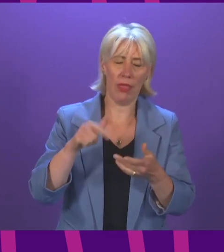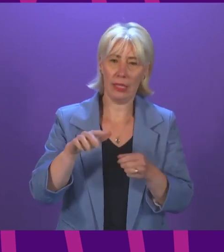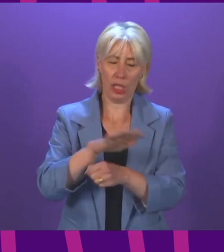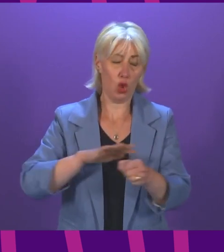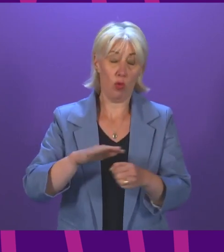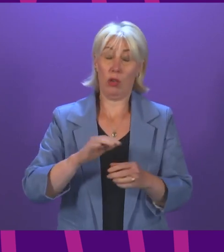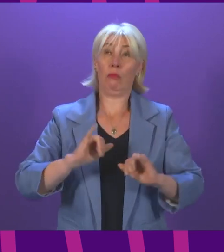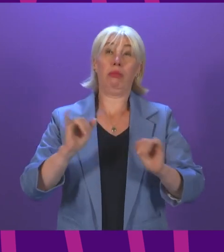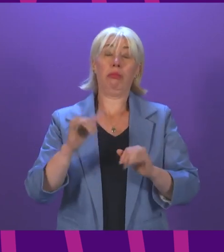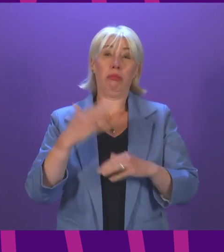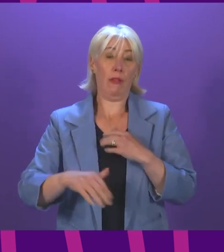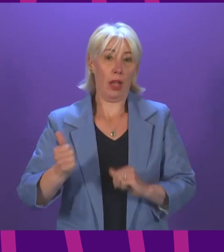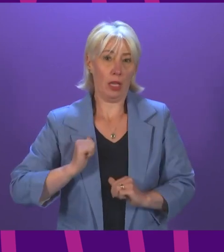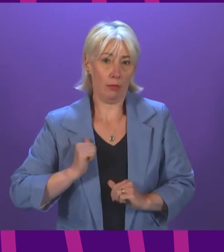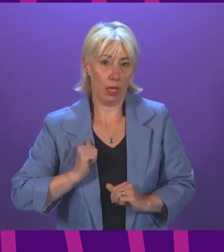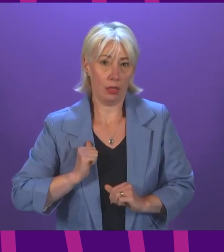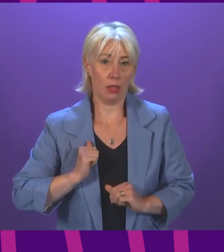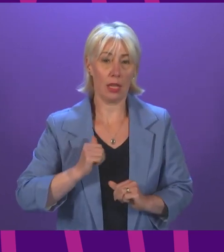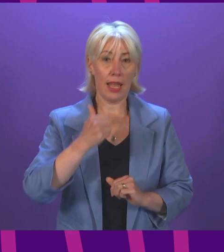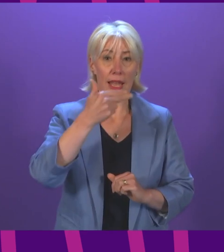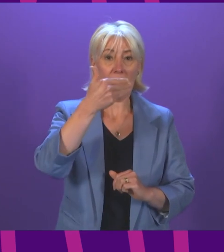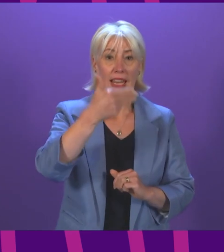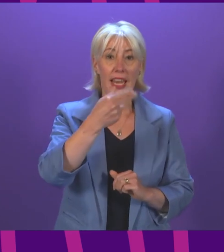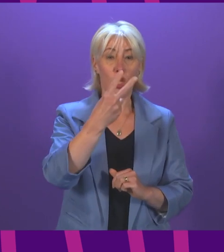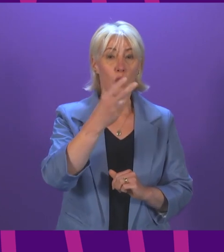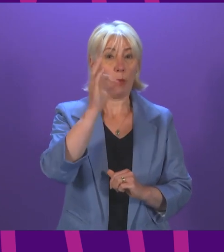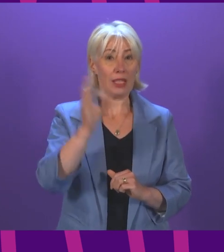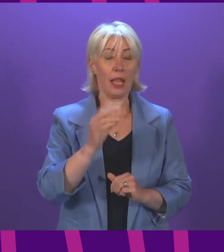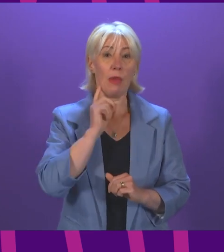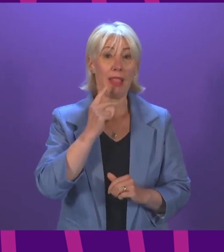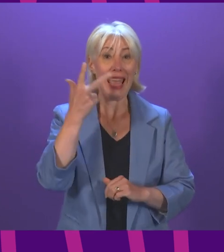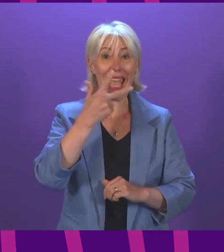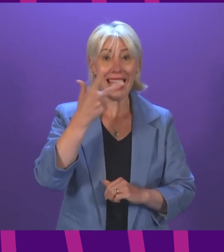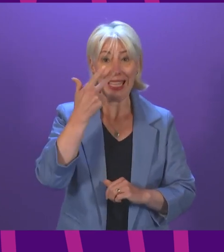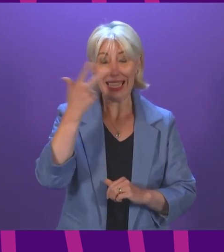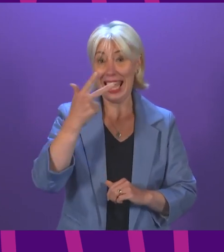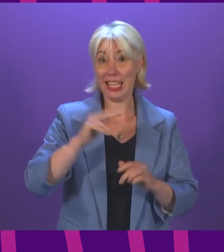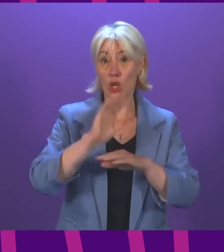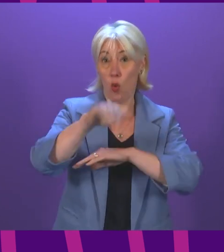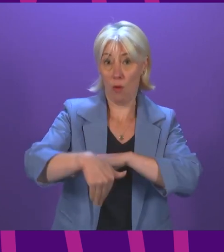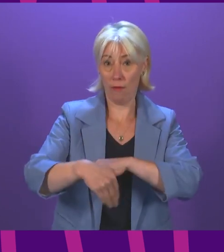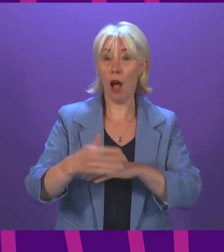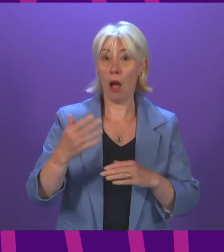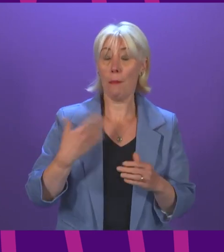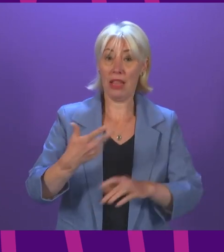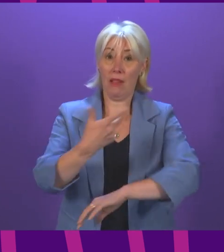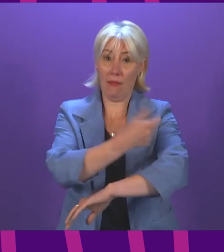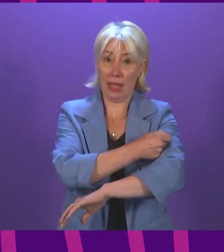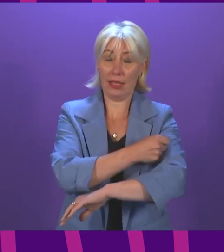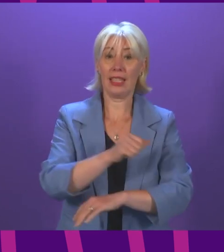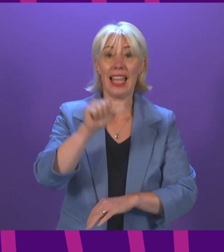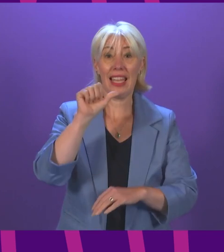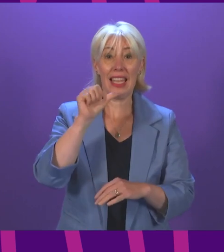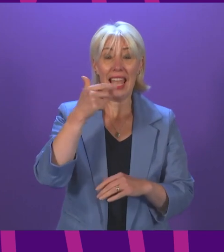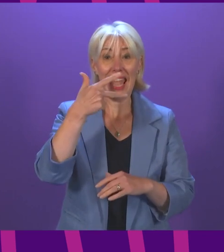92% of all people aged 18 and over have had a first dose of a COVID vaccine and 86% have